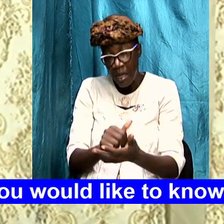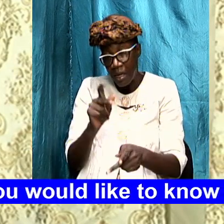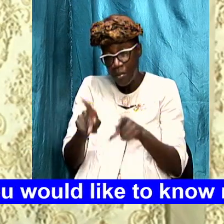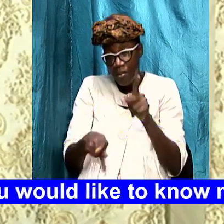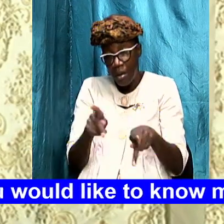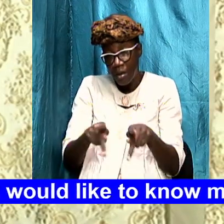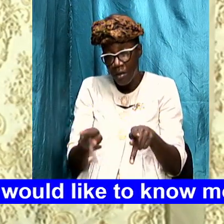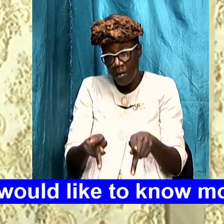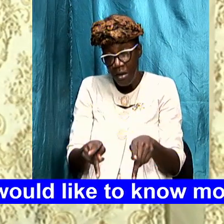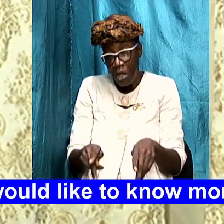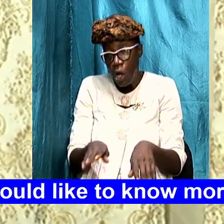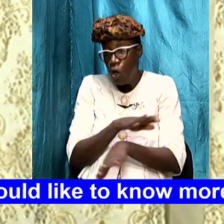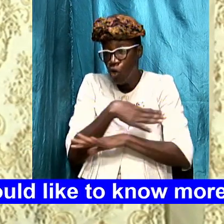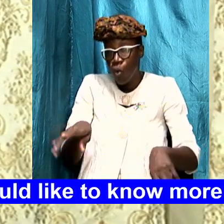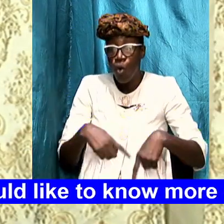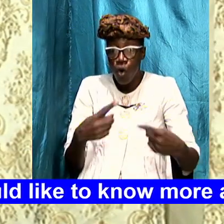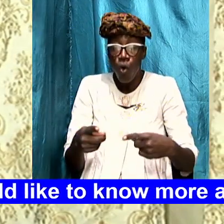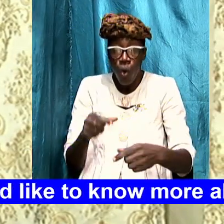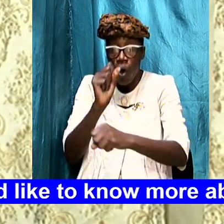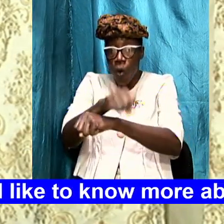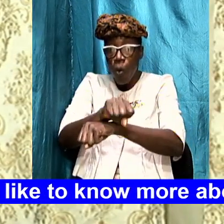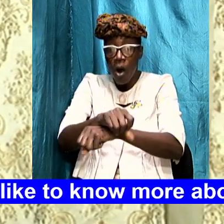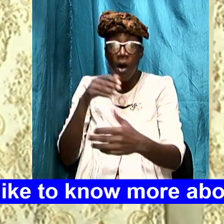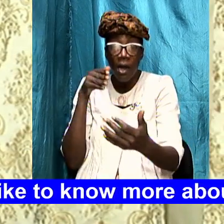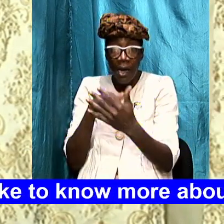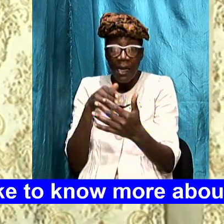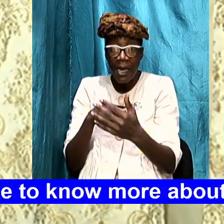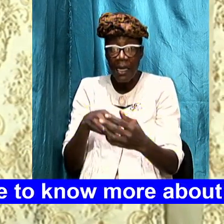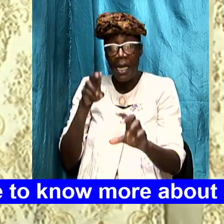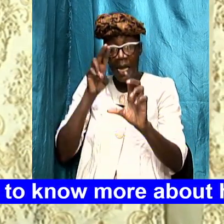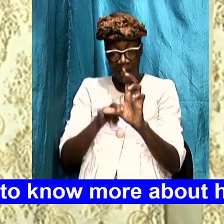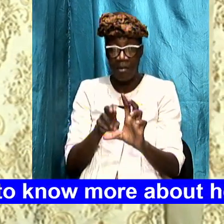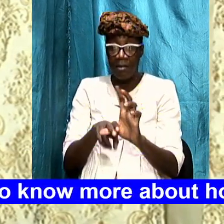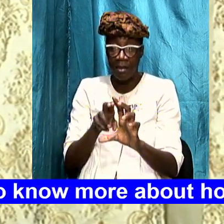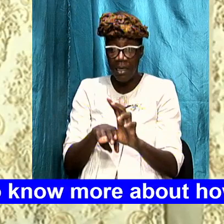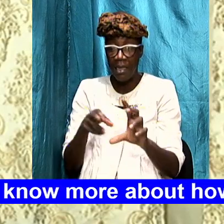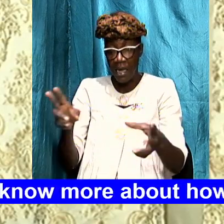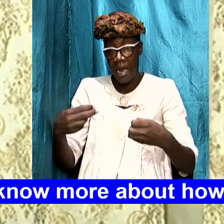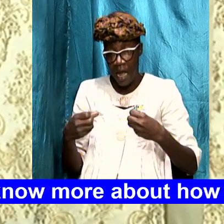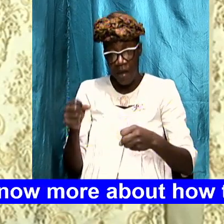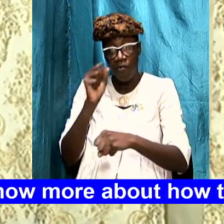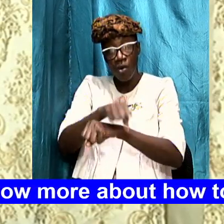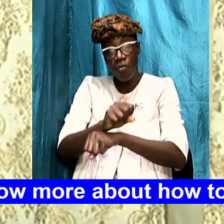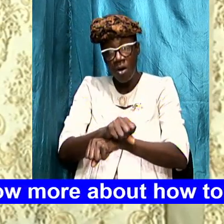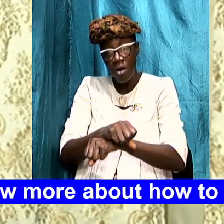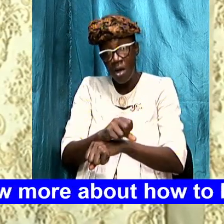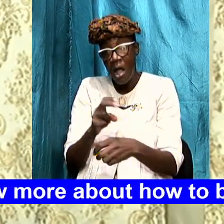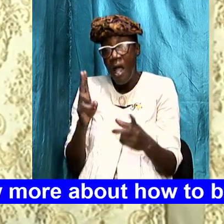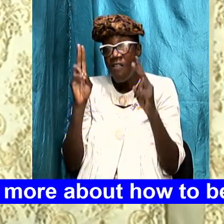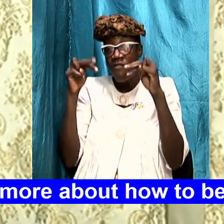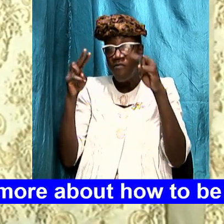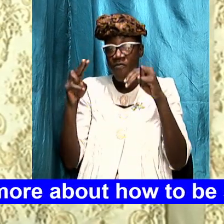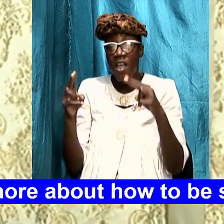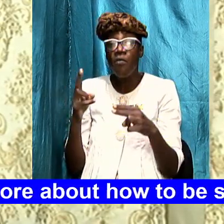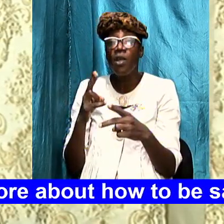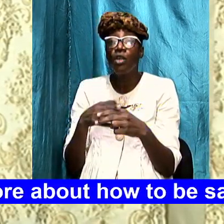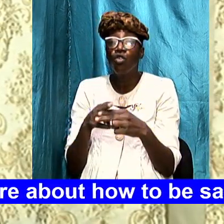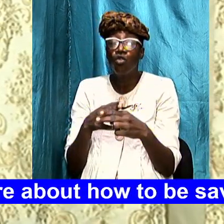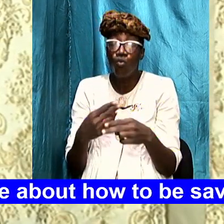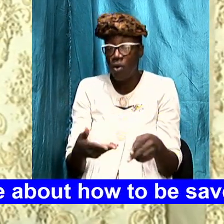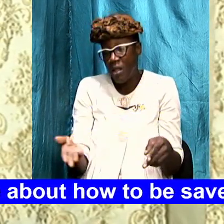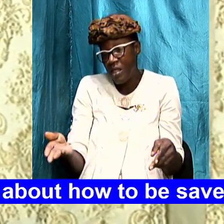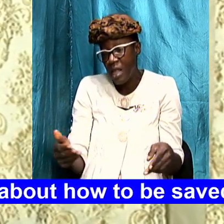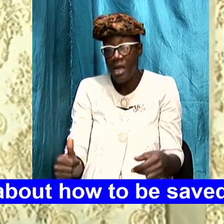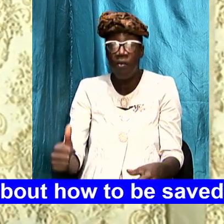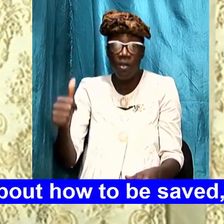go back into the workplace and sit around a desk and have the jobs that they once had those very soon are going to be a thing of the past